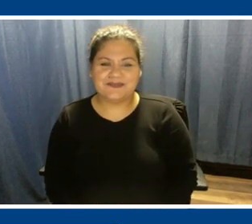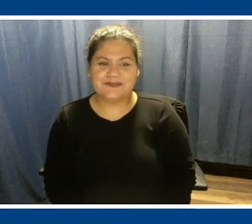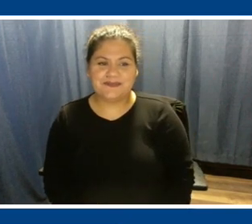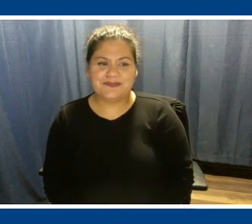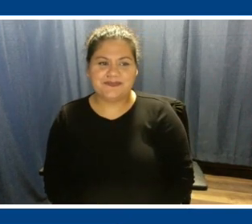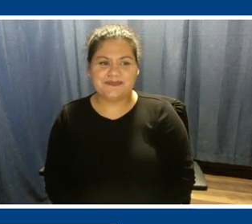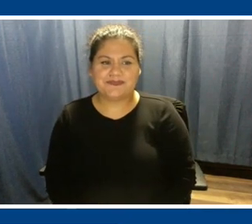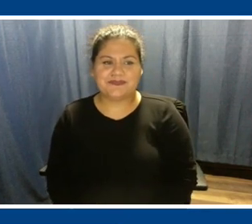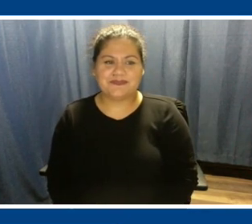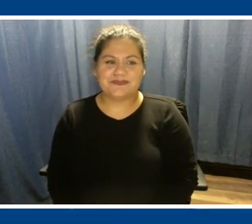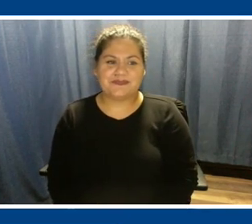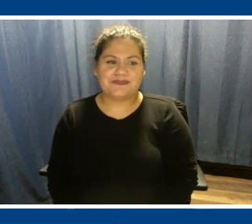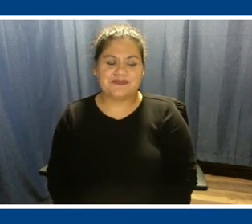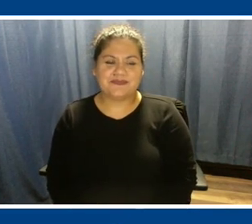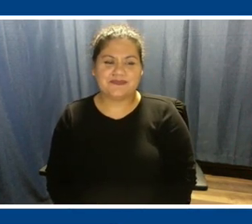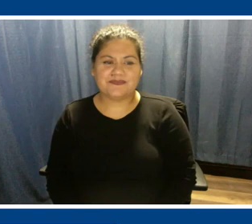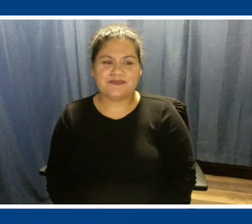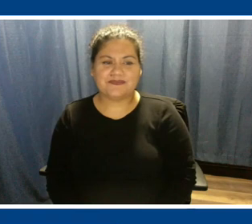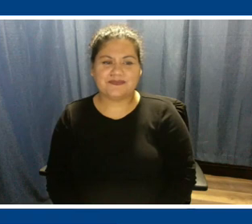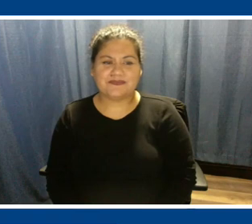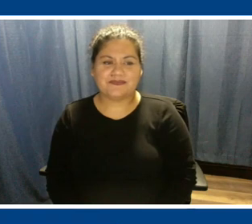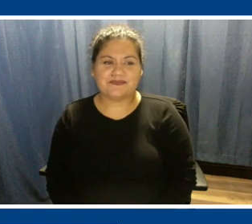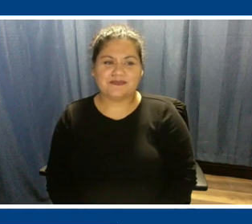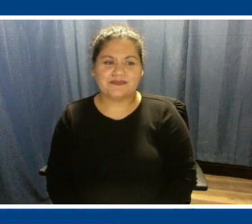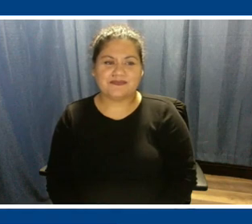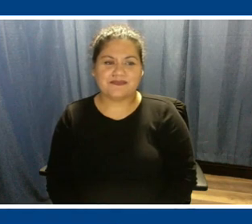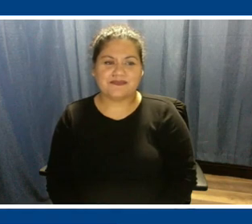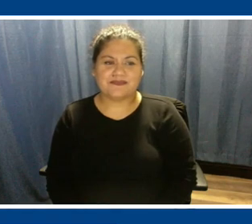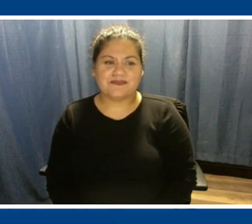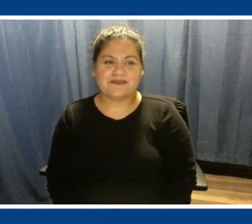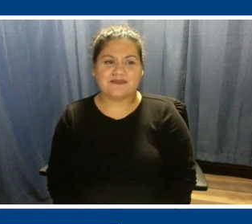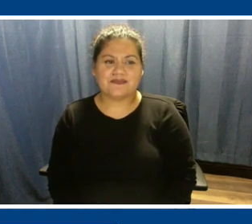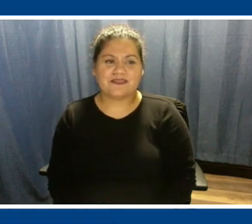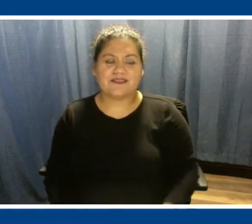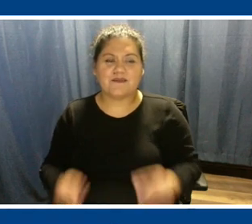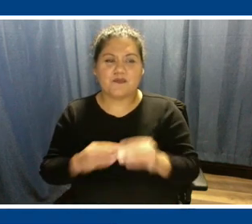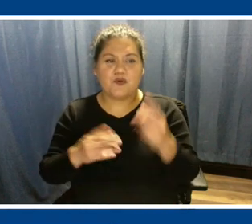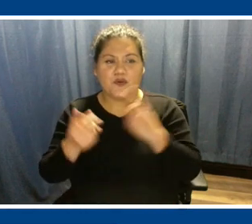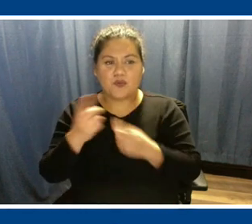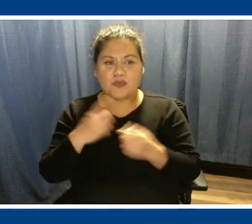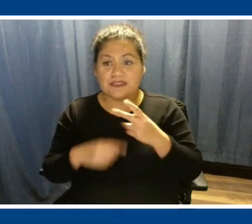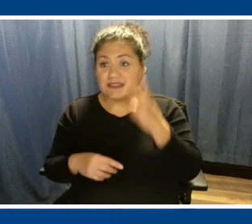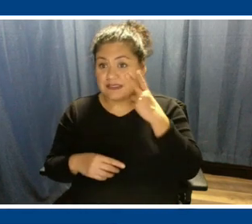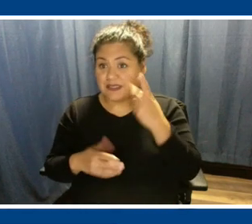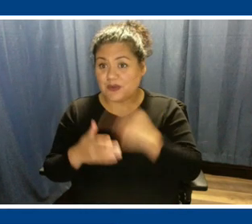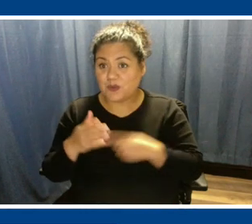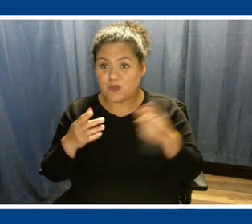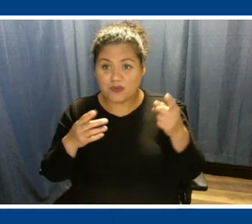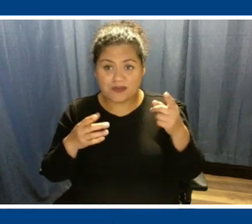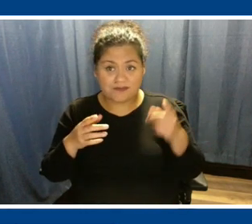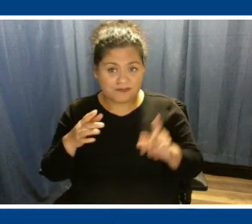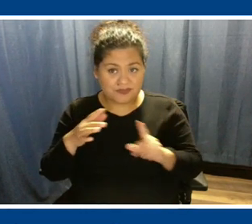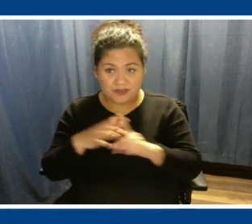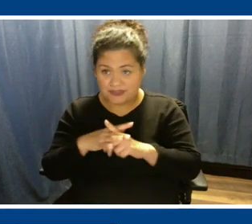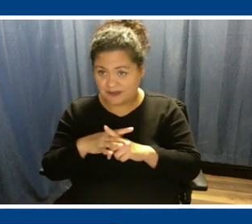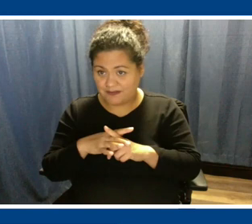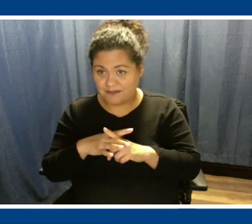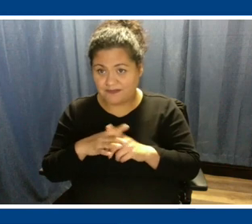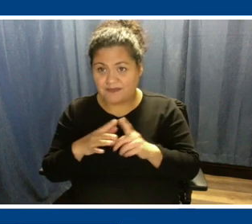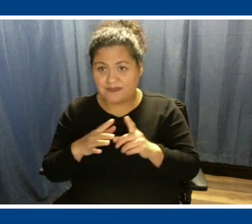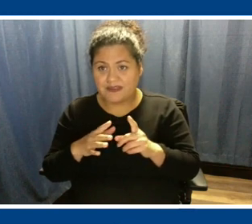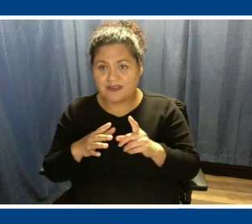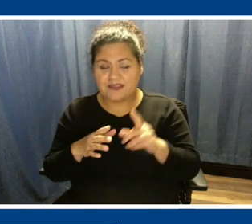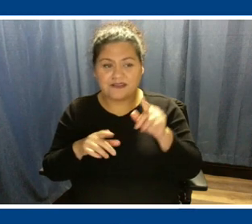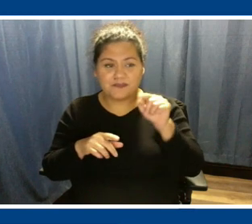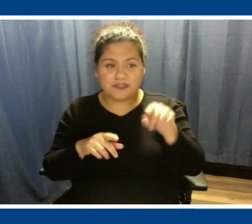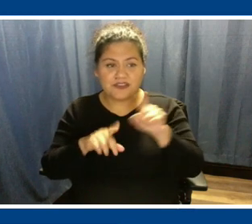And we're going to wait just, we're going to go through some other questions here to see what comes in. And as a reminder, star three